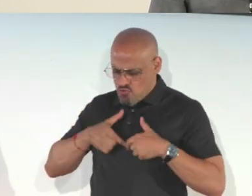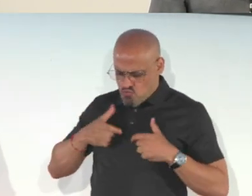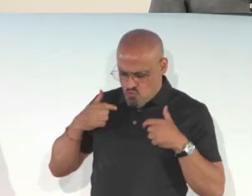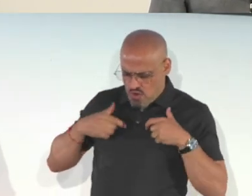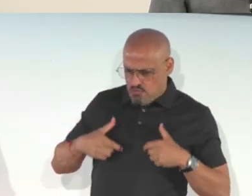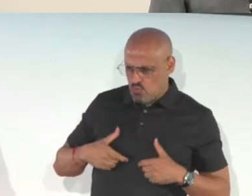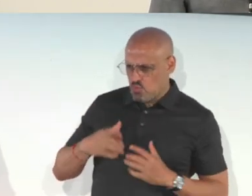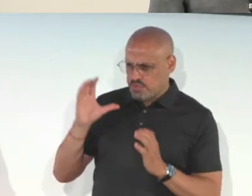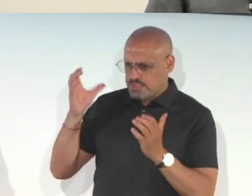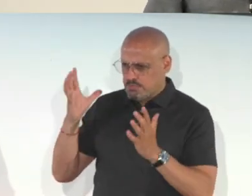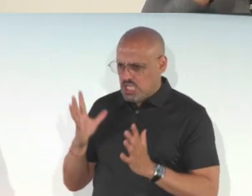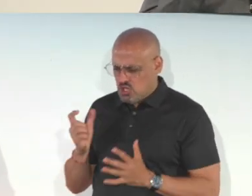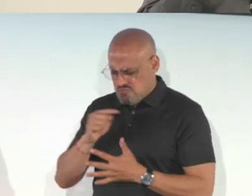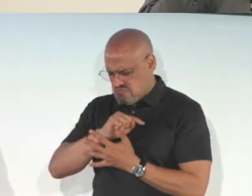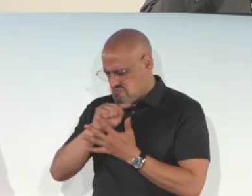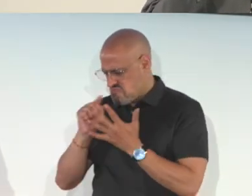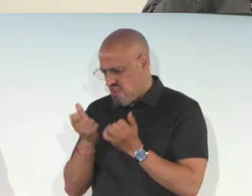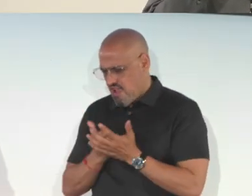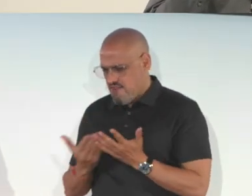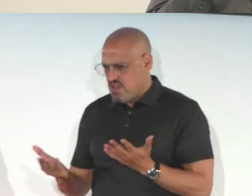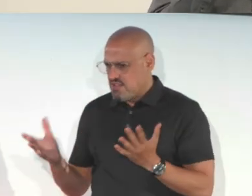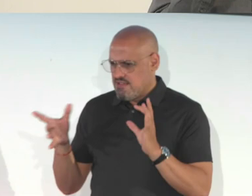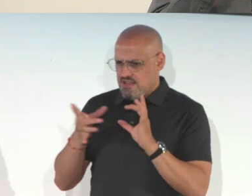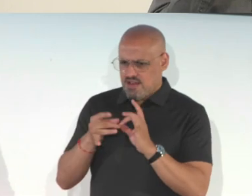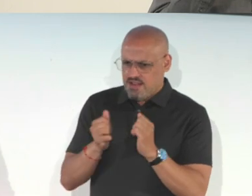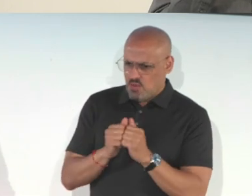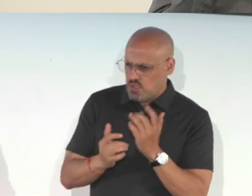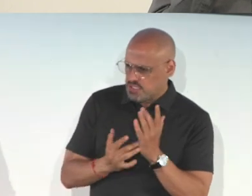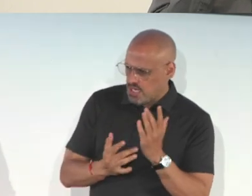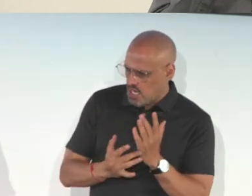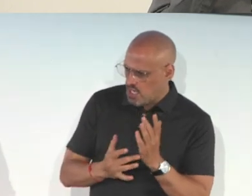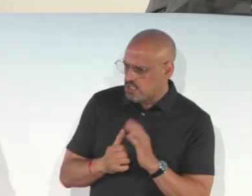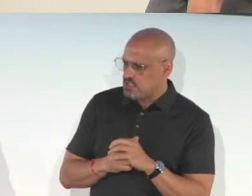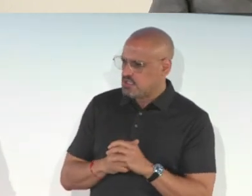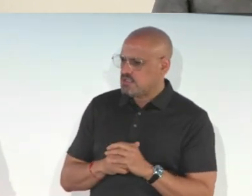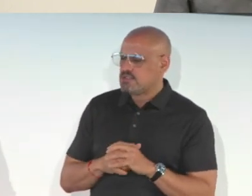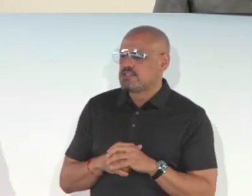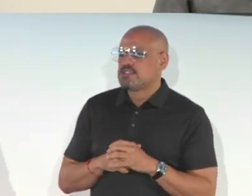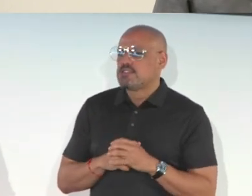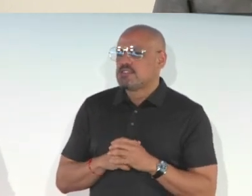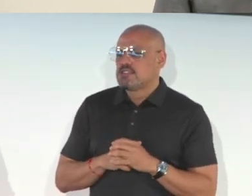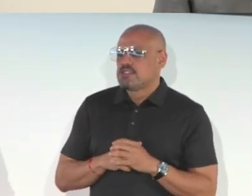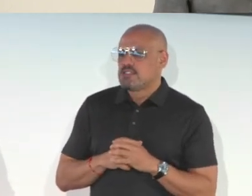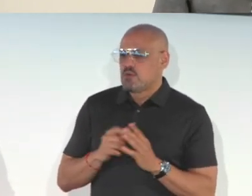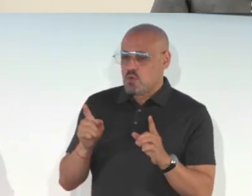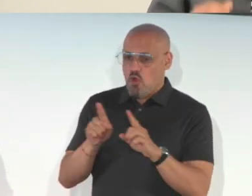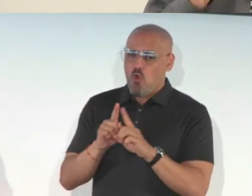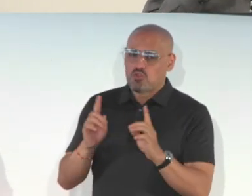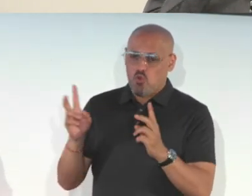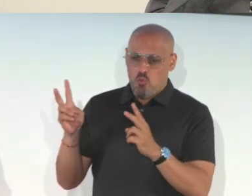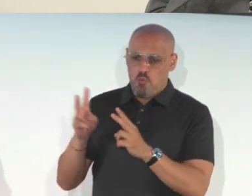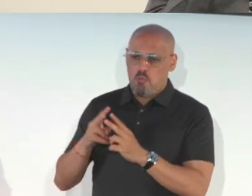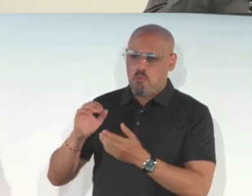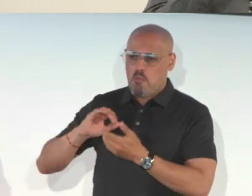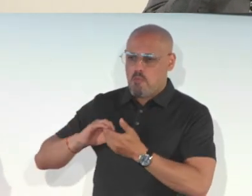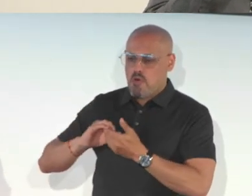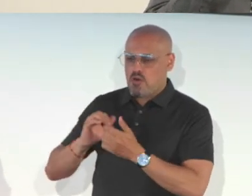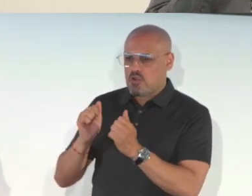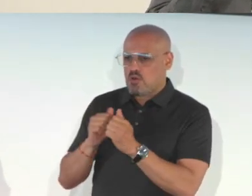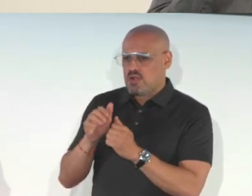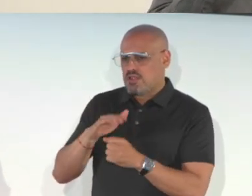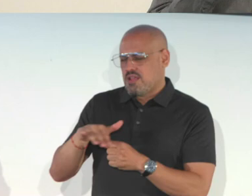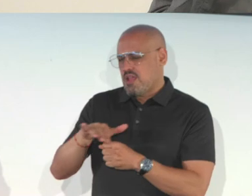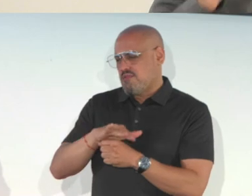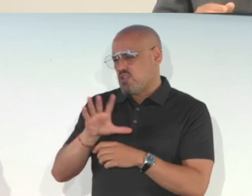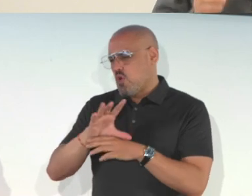speakers, and everything that is coming, that will come. And we also partner, the third area is